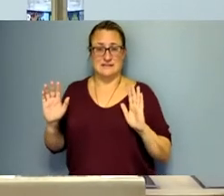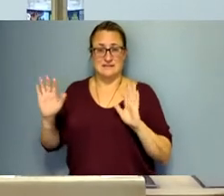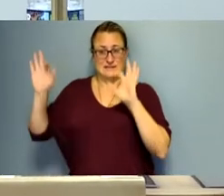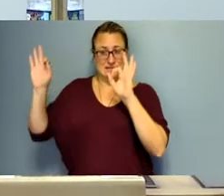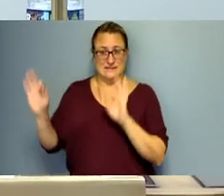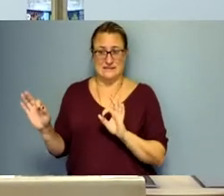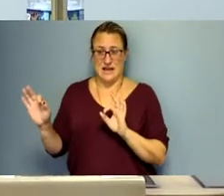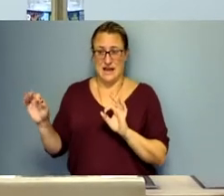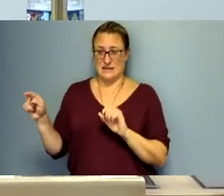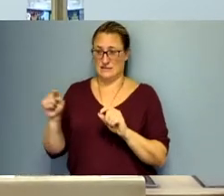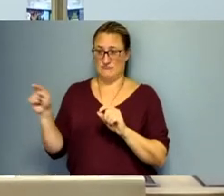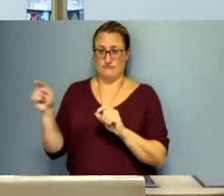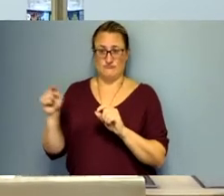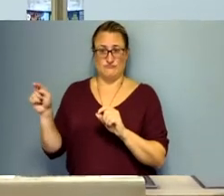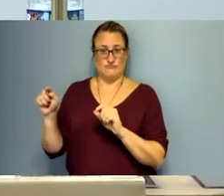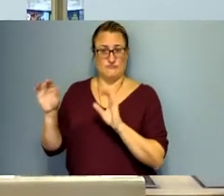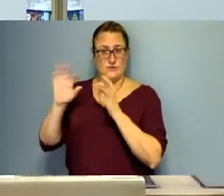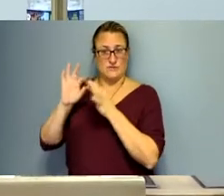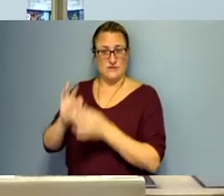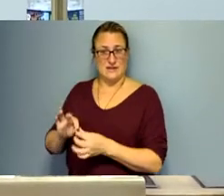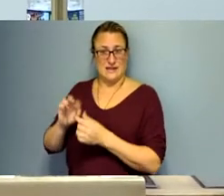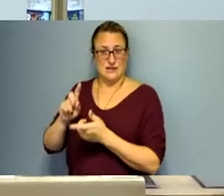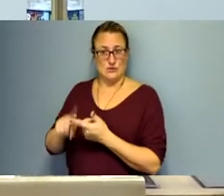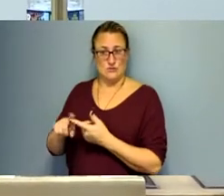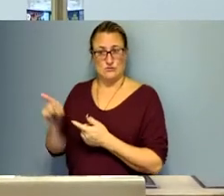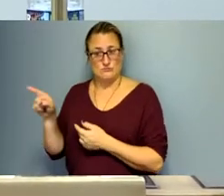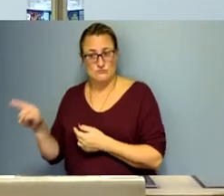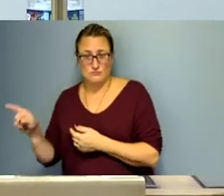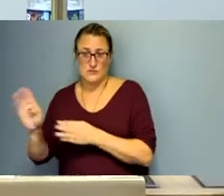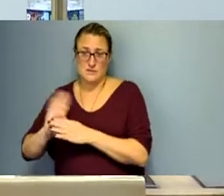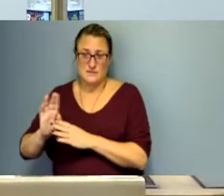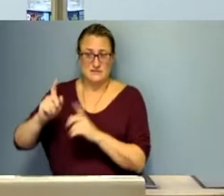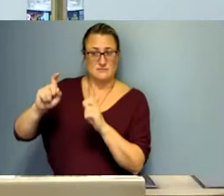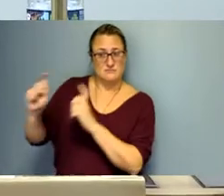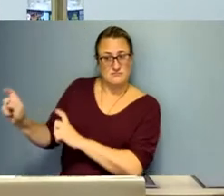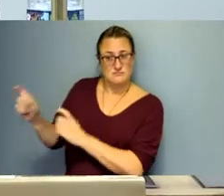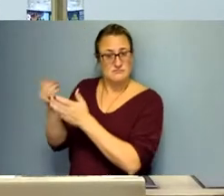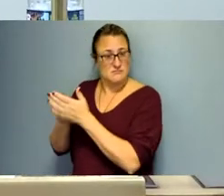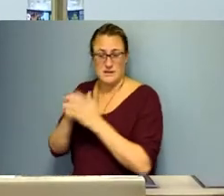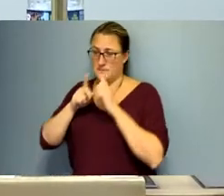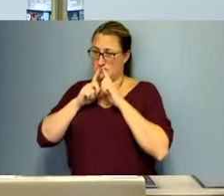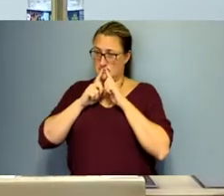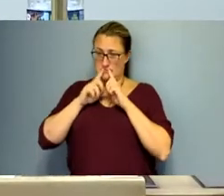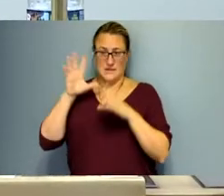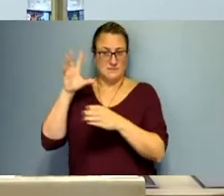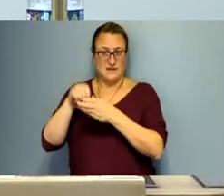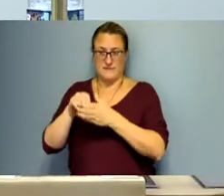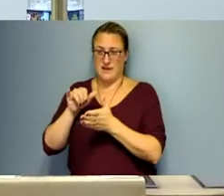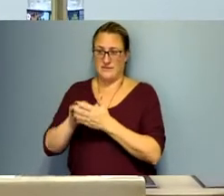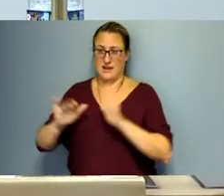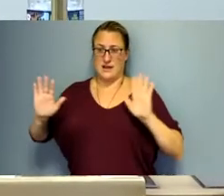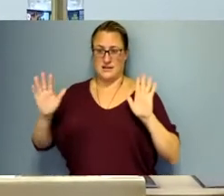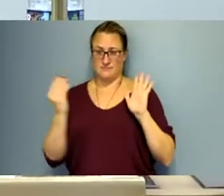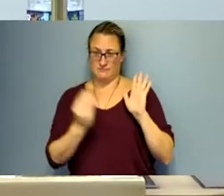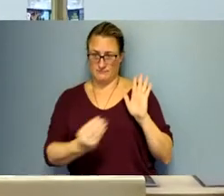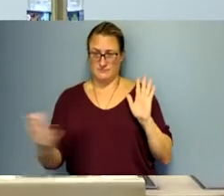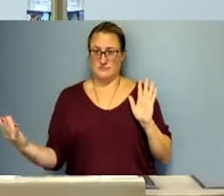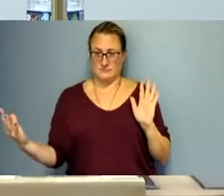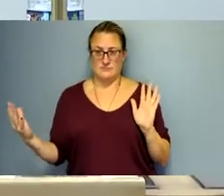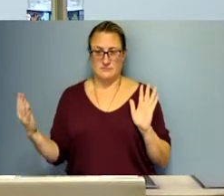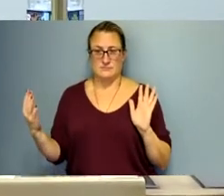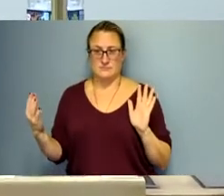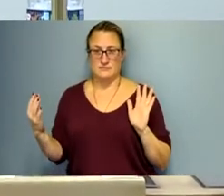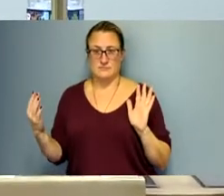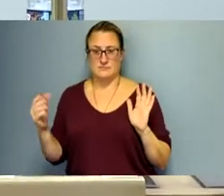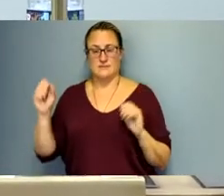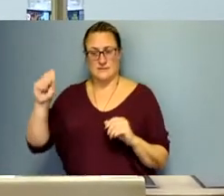decisions for her or for anybody else to get a grant. So I just wanted to state that for the record and I think it would be appropriate to